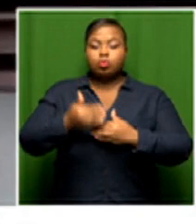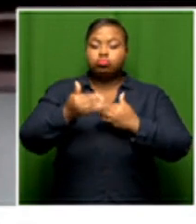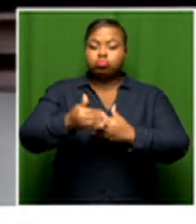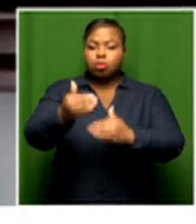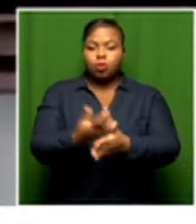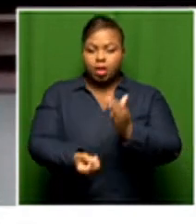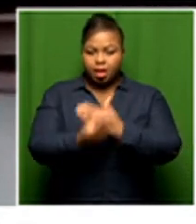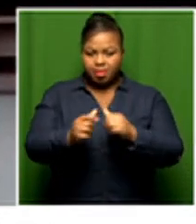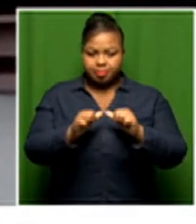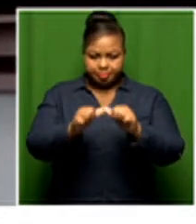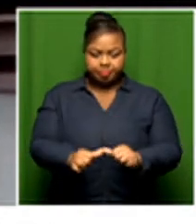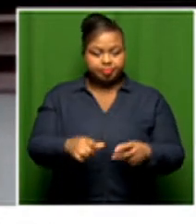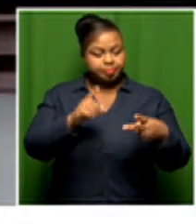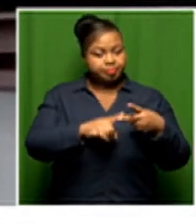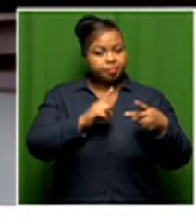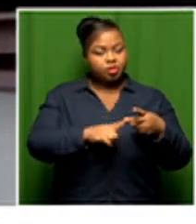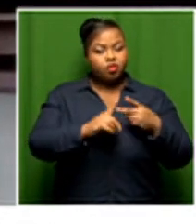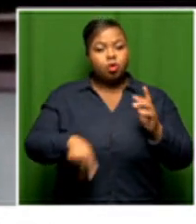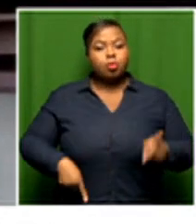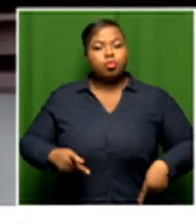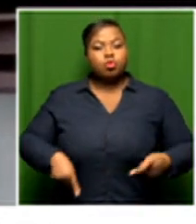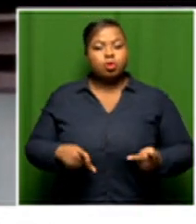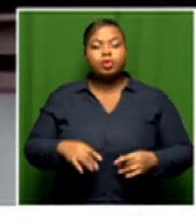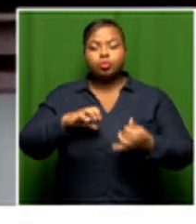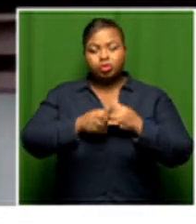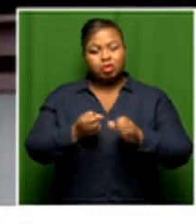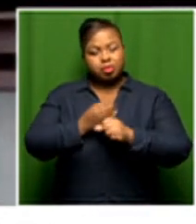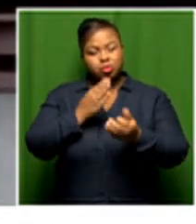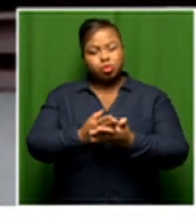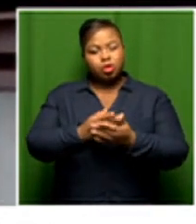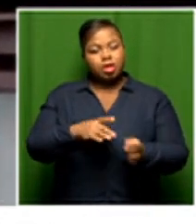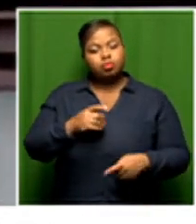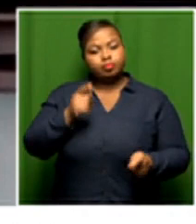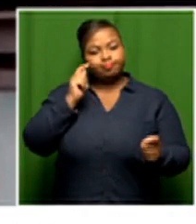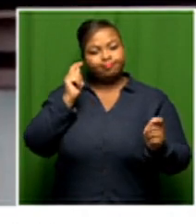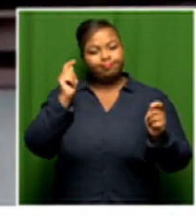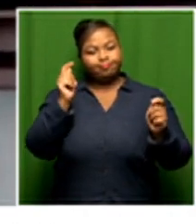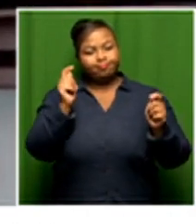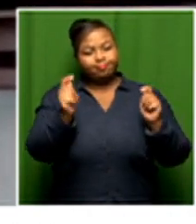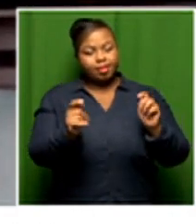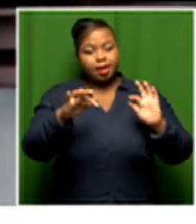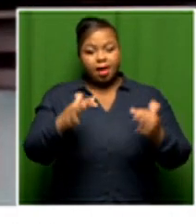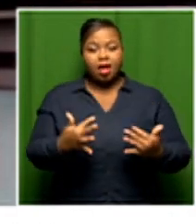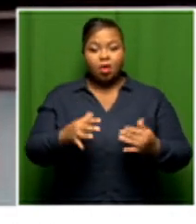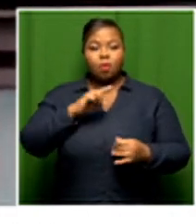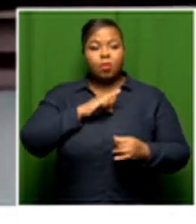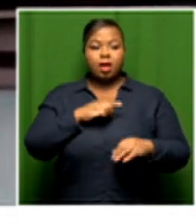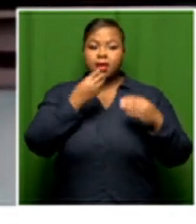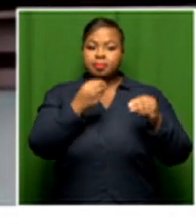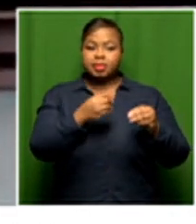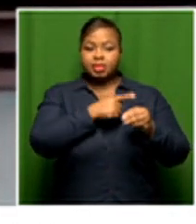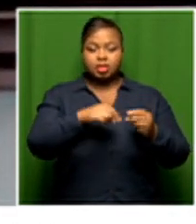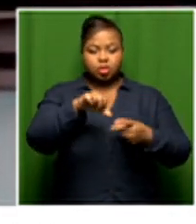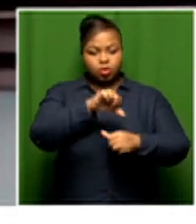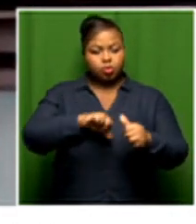in terms of the procurement and we said we need to re-engineer it in such a way that cooperatives and social